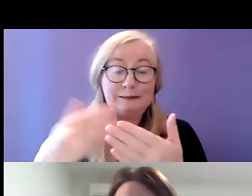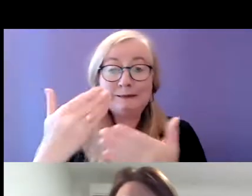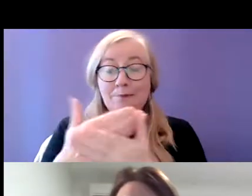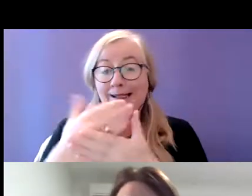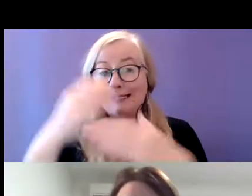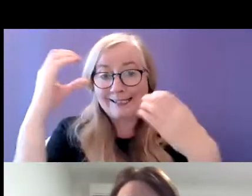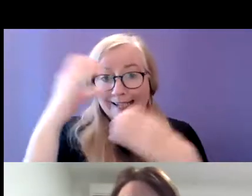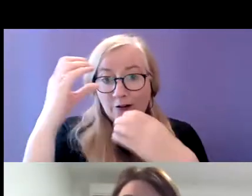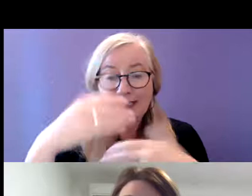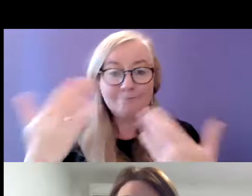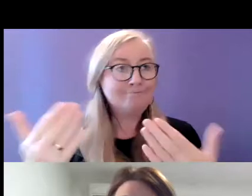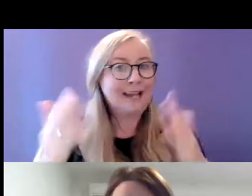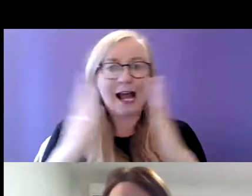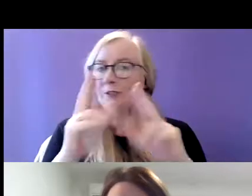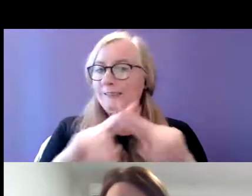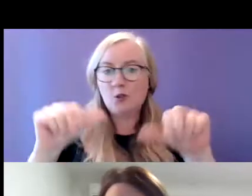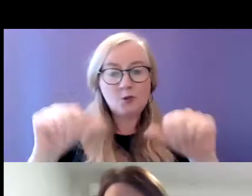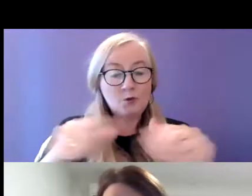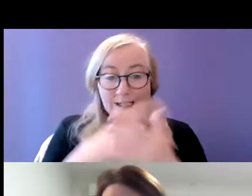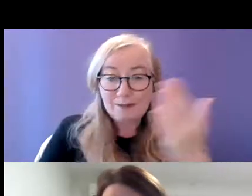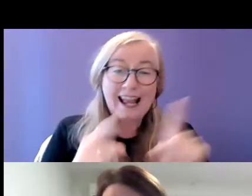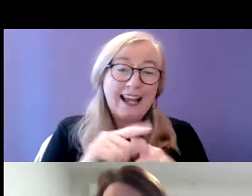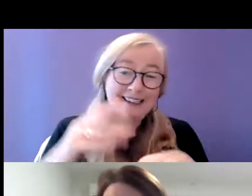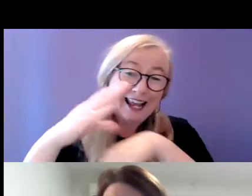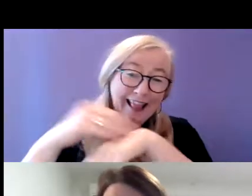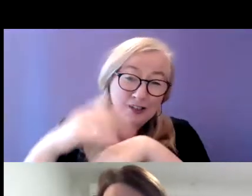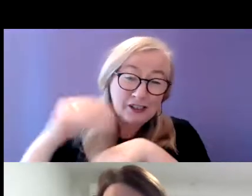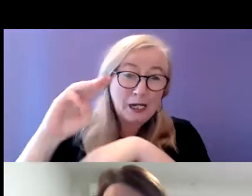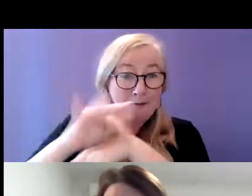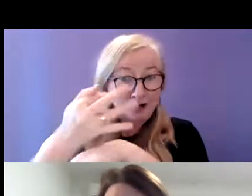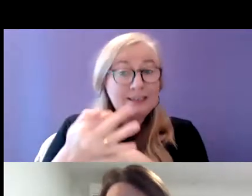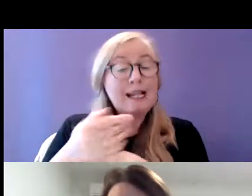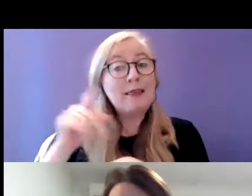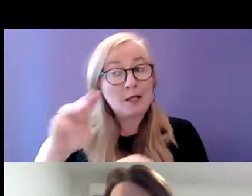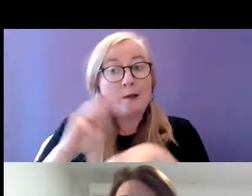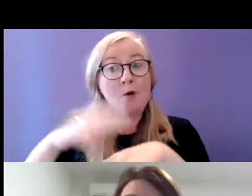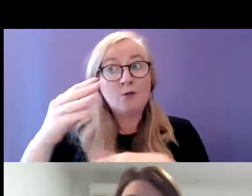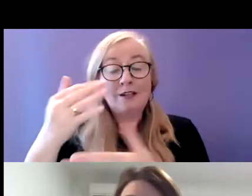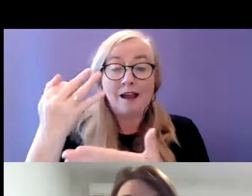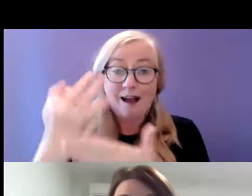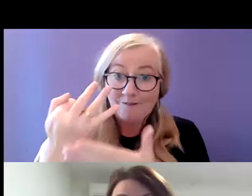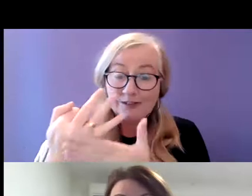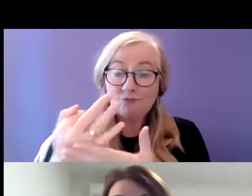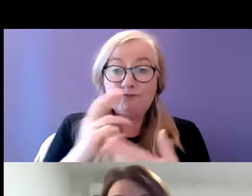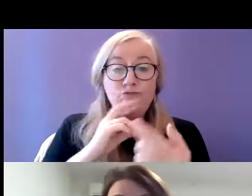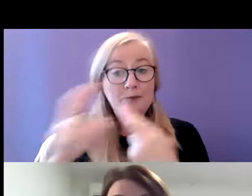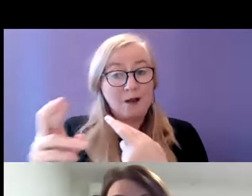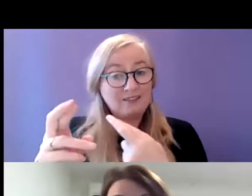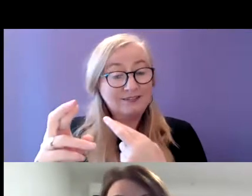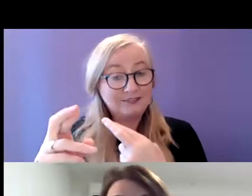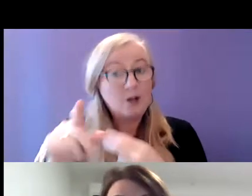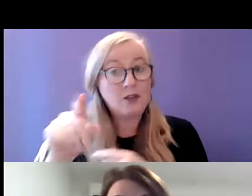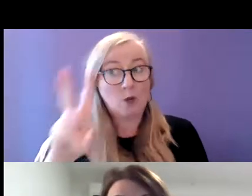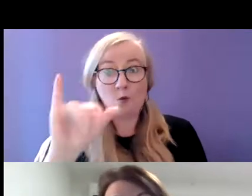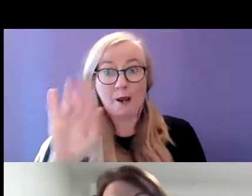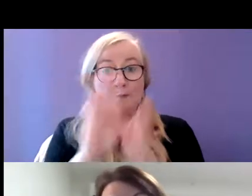not adapted for disability, and ageing parents or carer being the most frequently reported responses and factors for